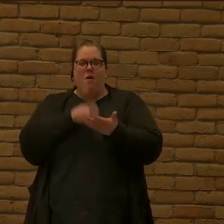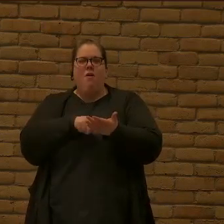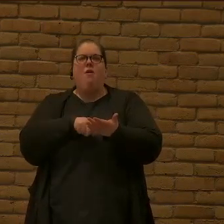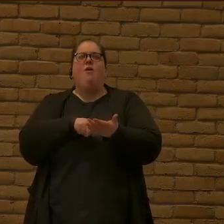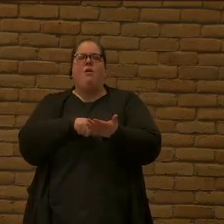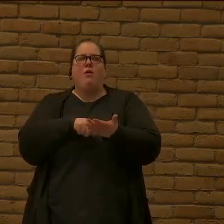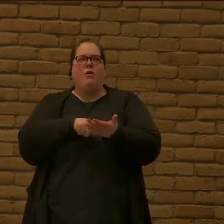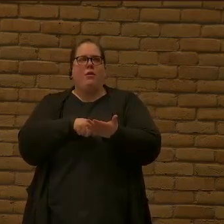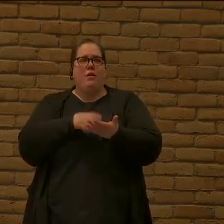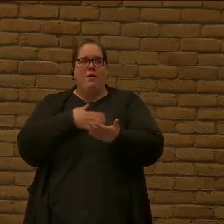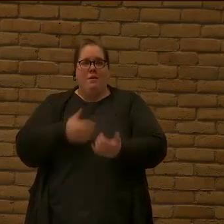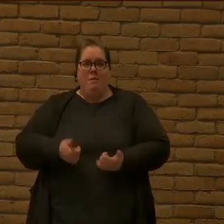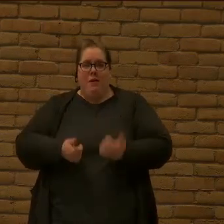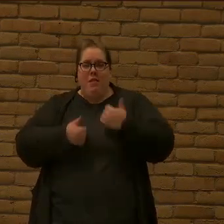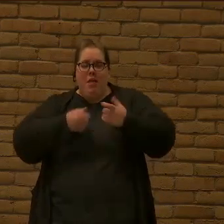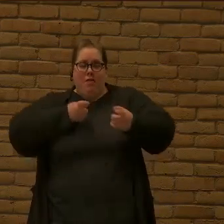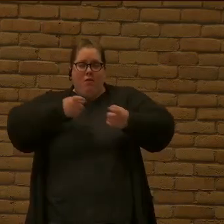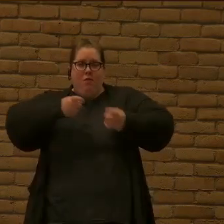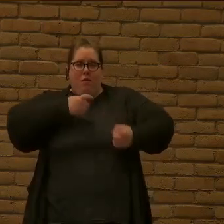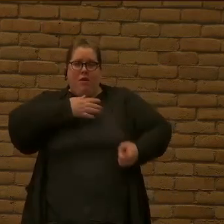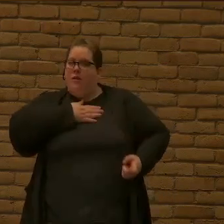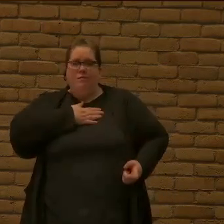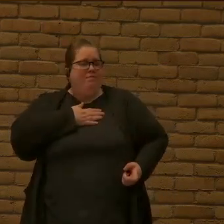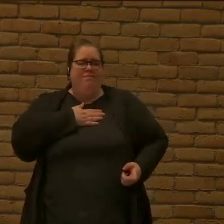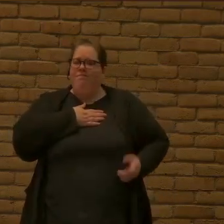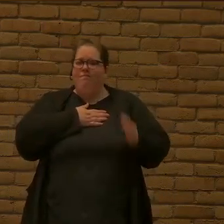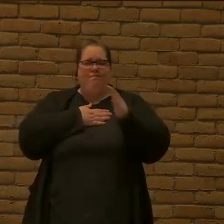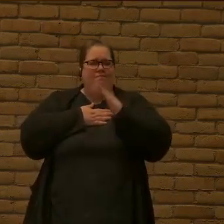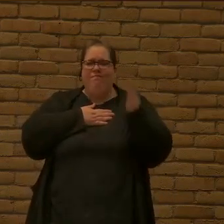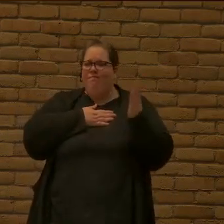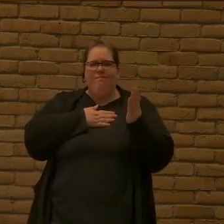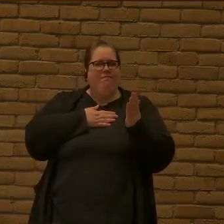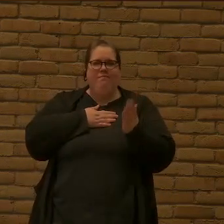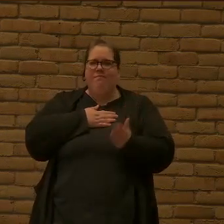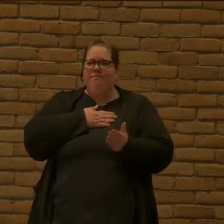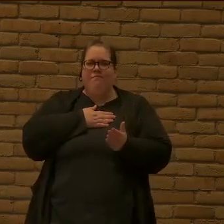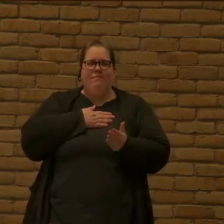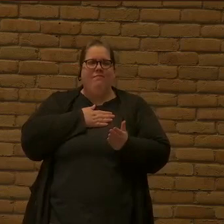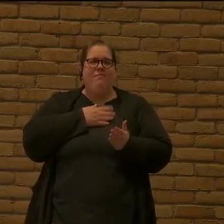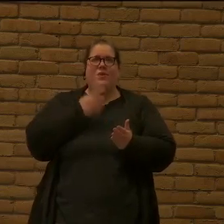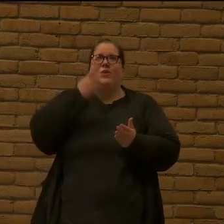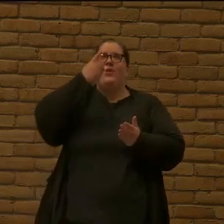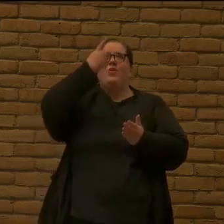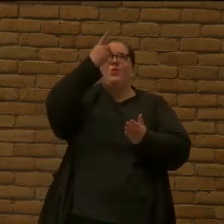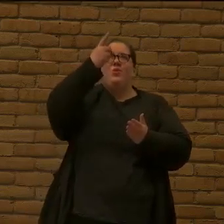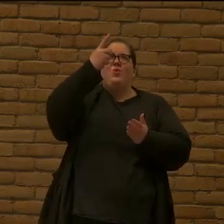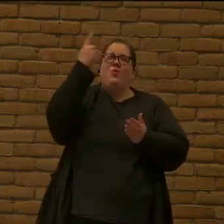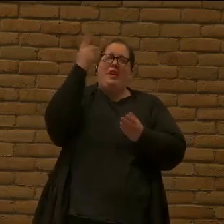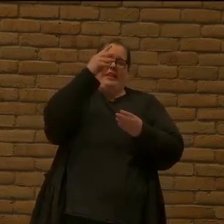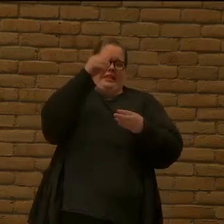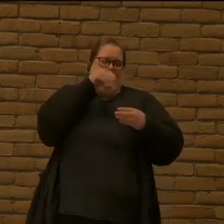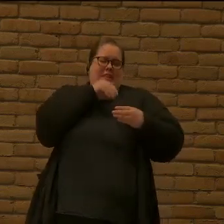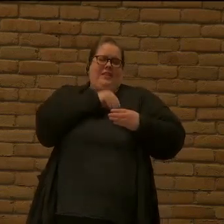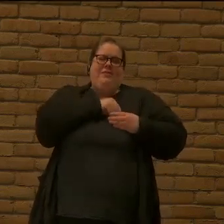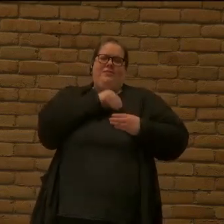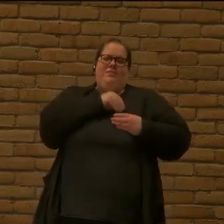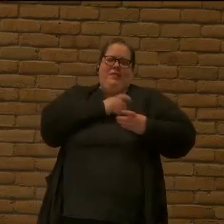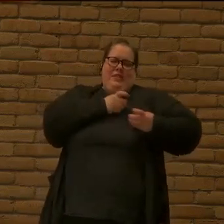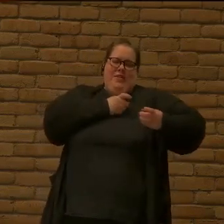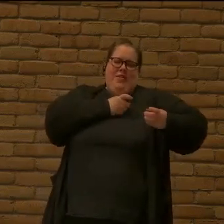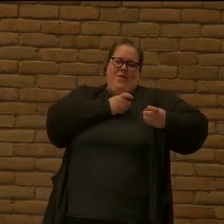my life was never mine at all You are the one inside,